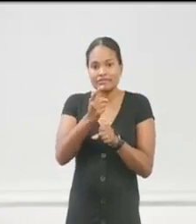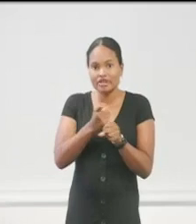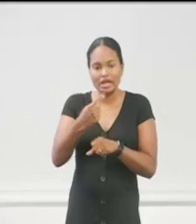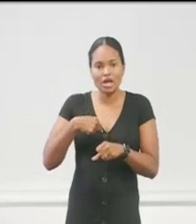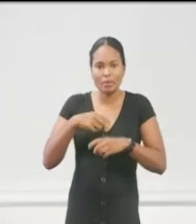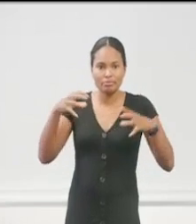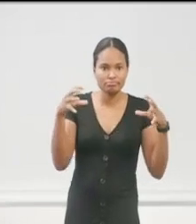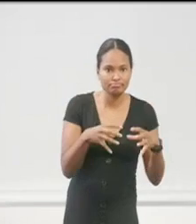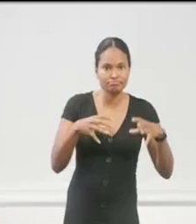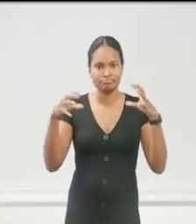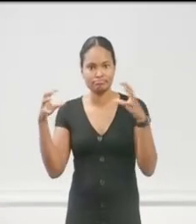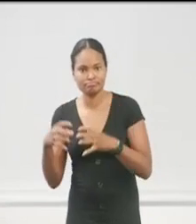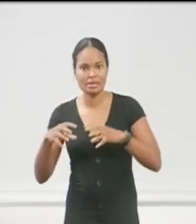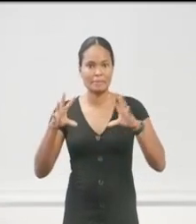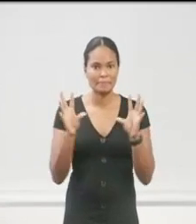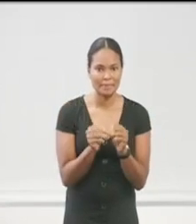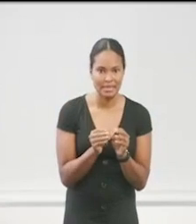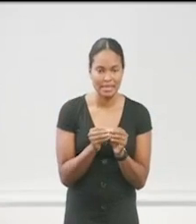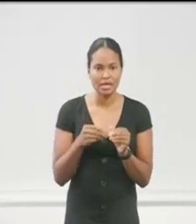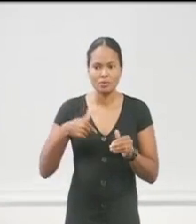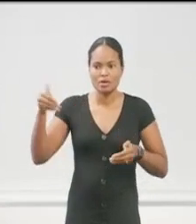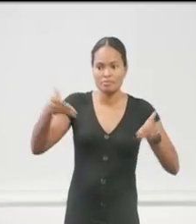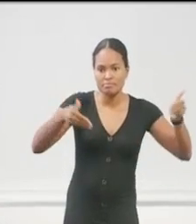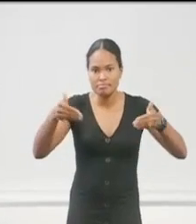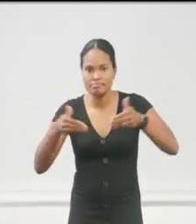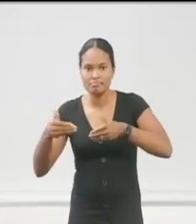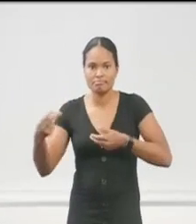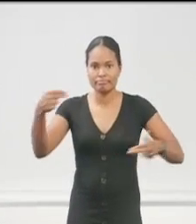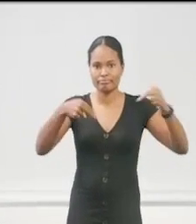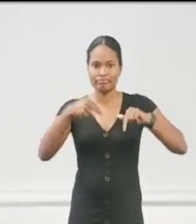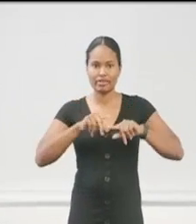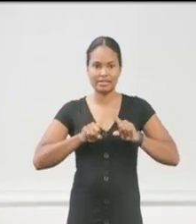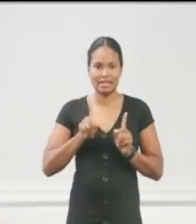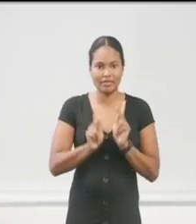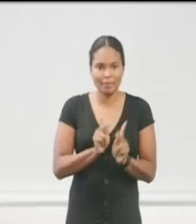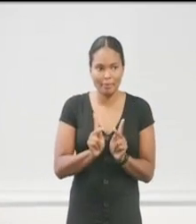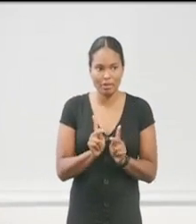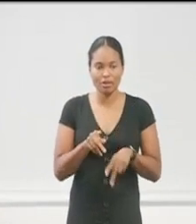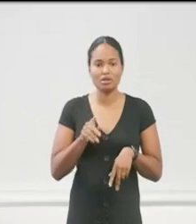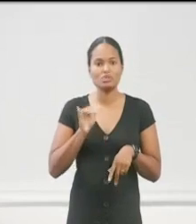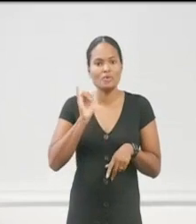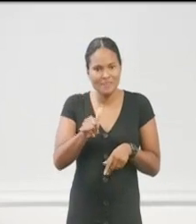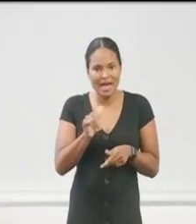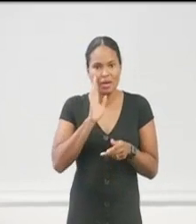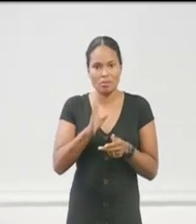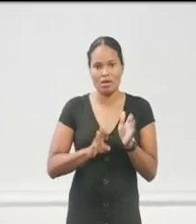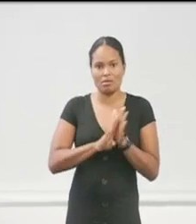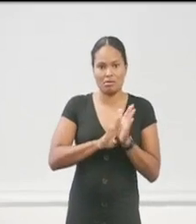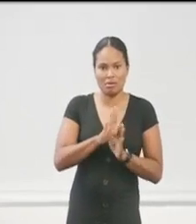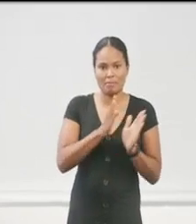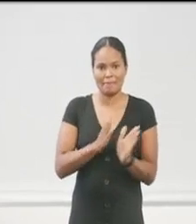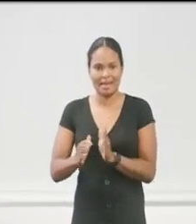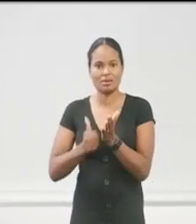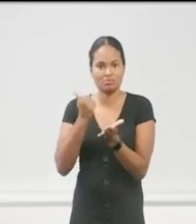What, what needs to go? We bring in different players, and we share that. Okay. Those are the kinds of things that help. So, when you're talking about a